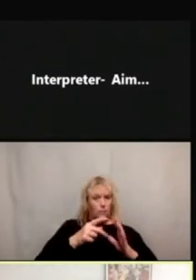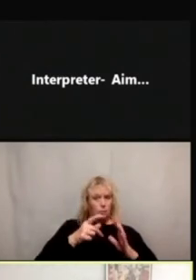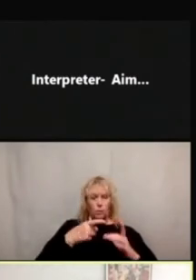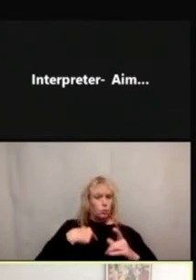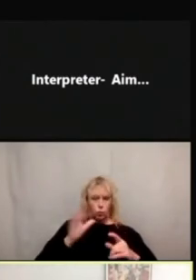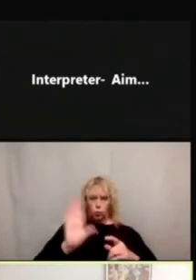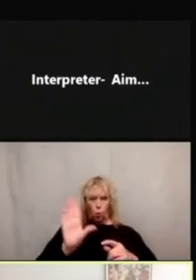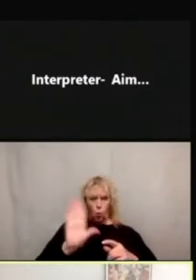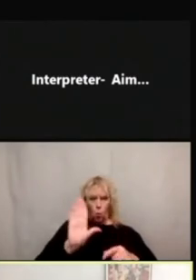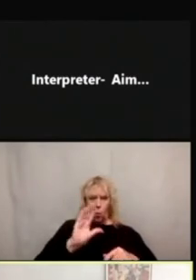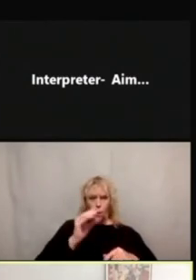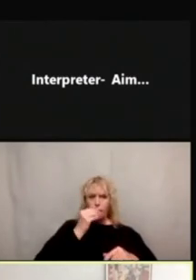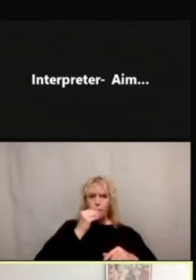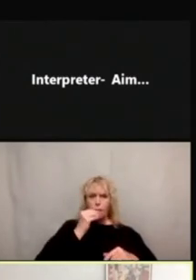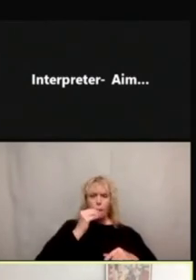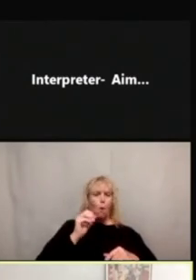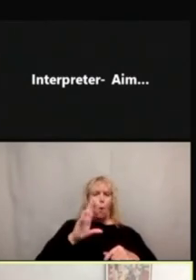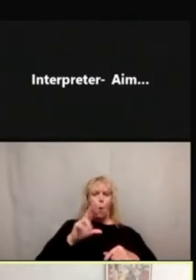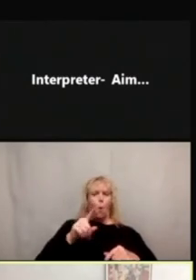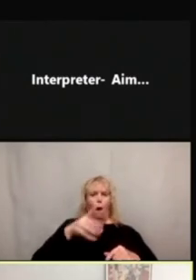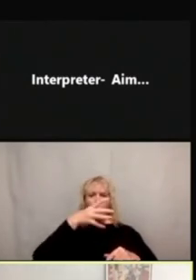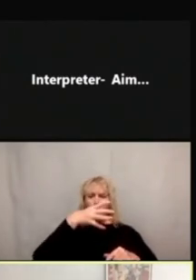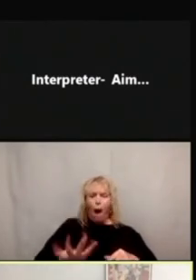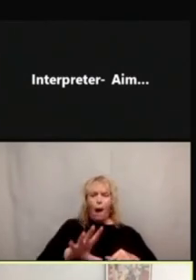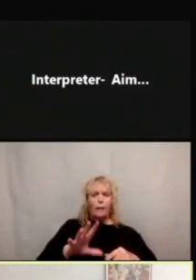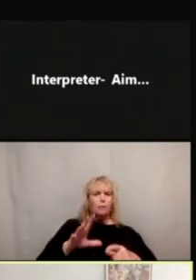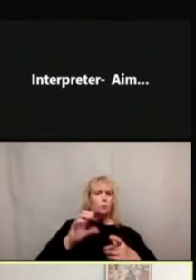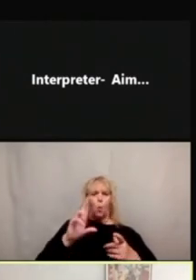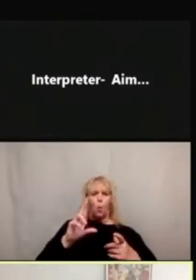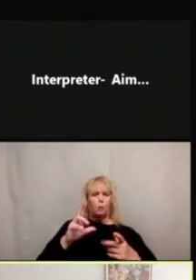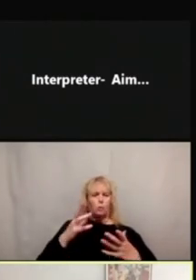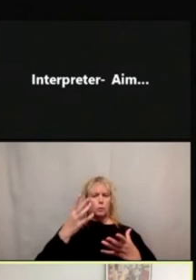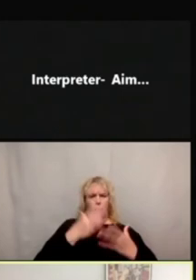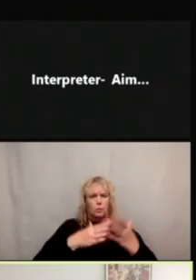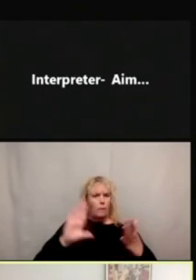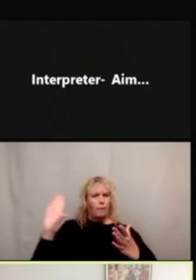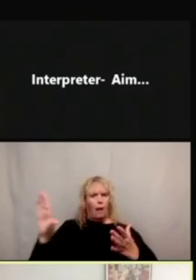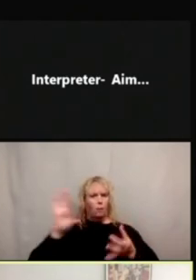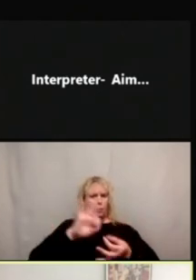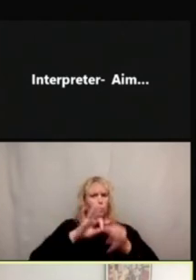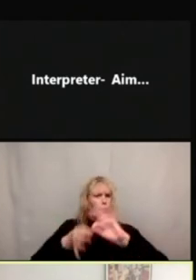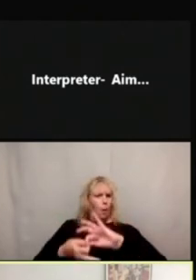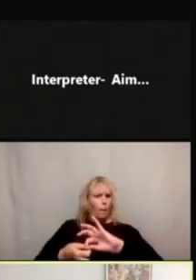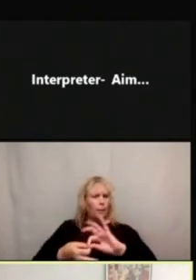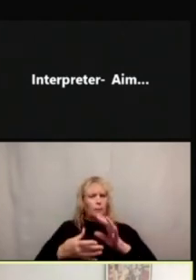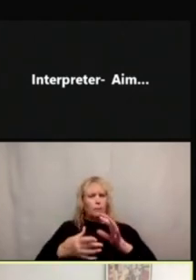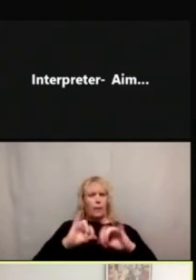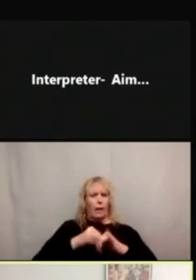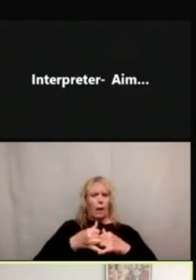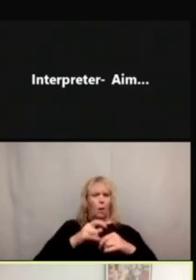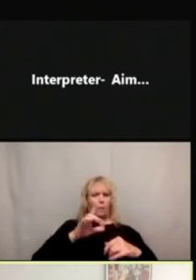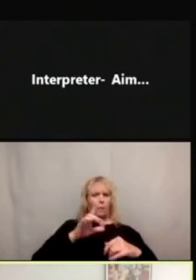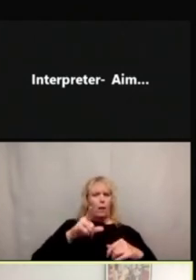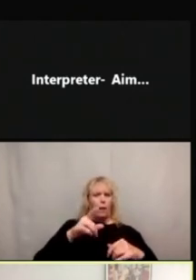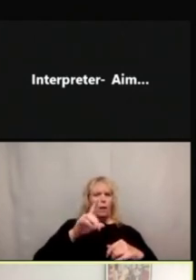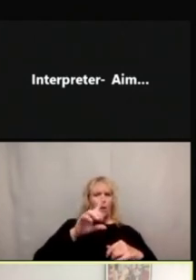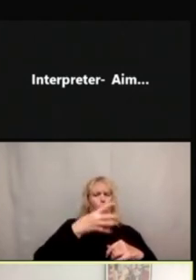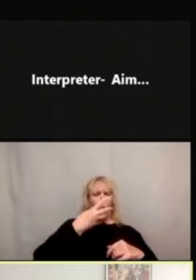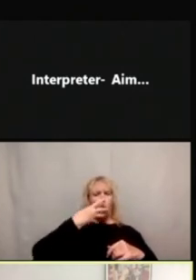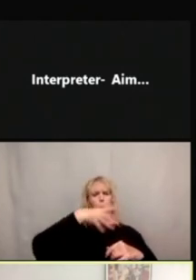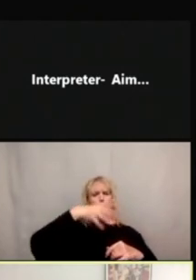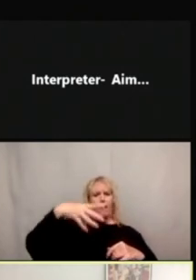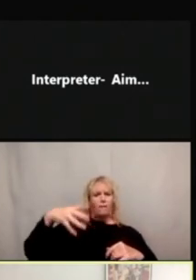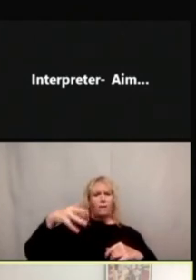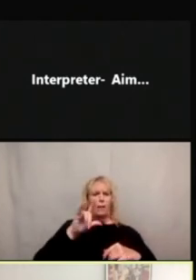this is hot or people kind of interpreted the wavy lines there differently. So that one was a little